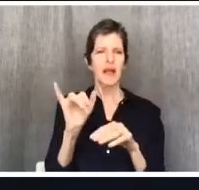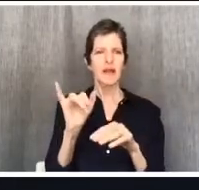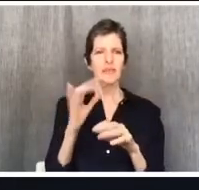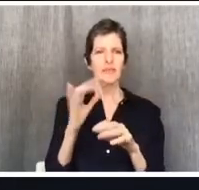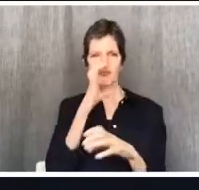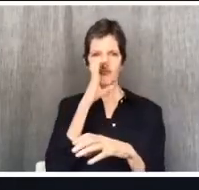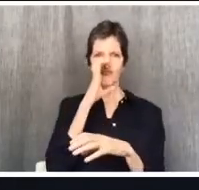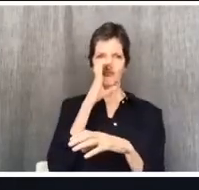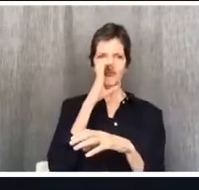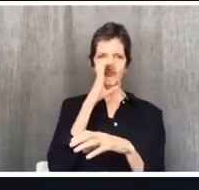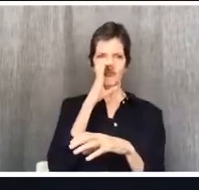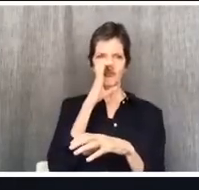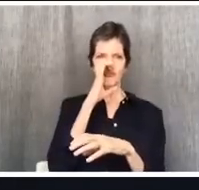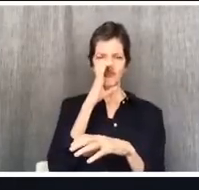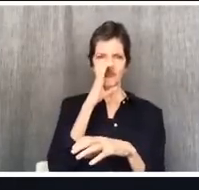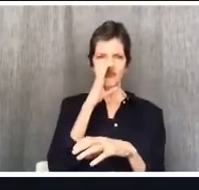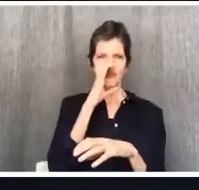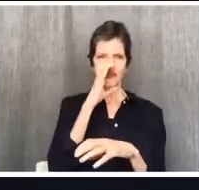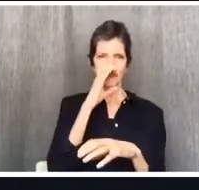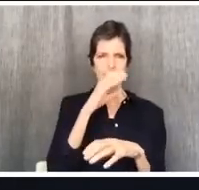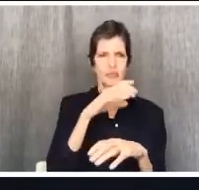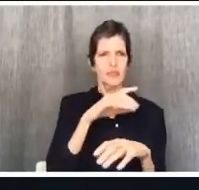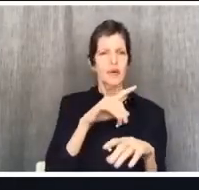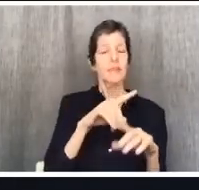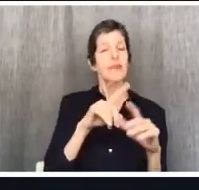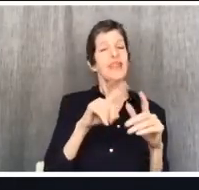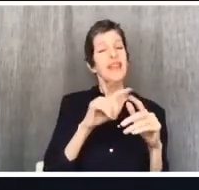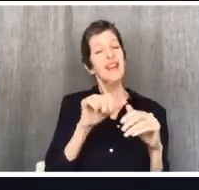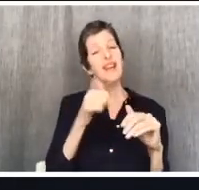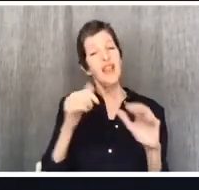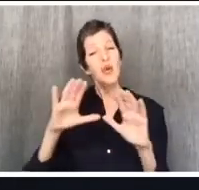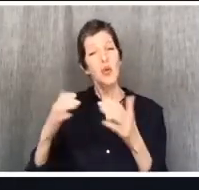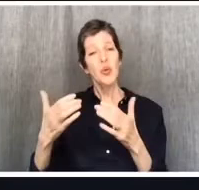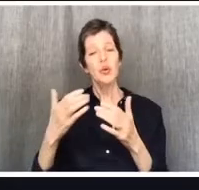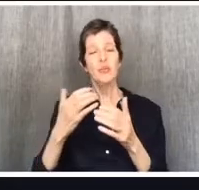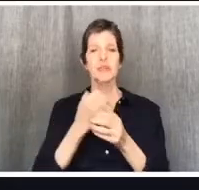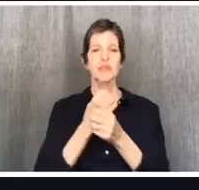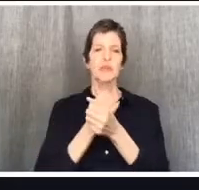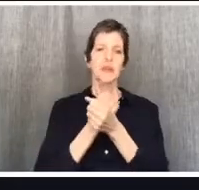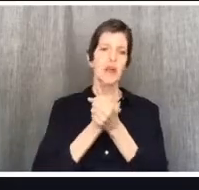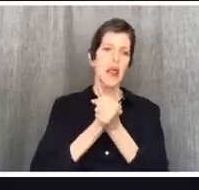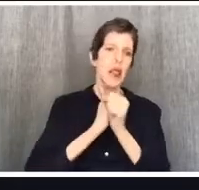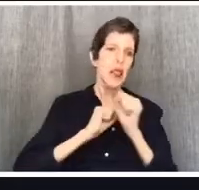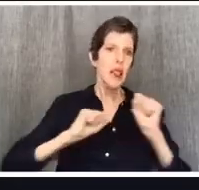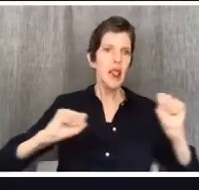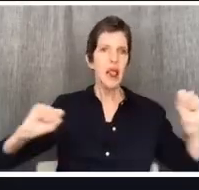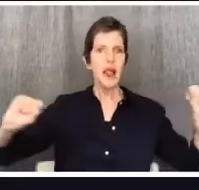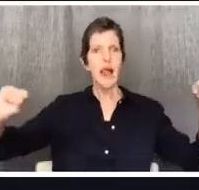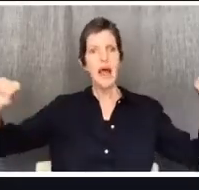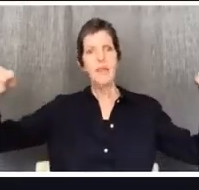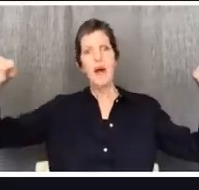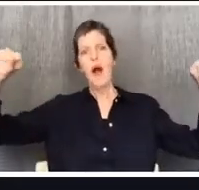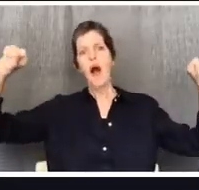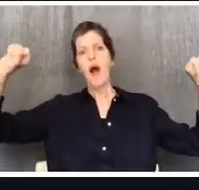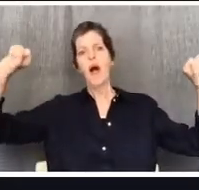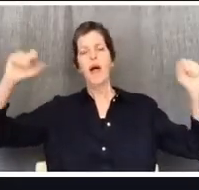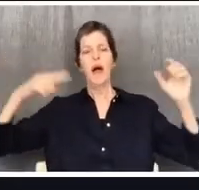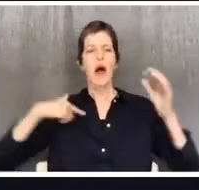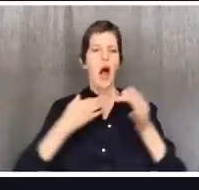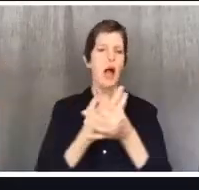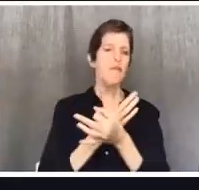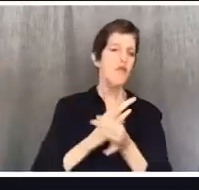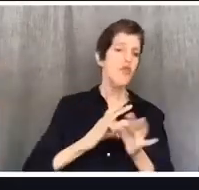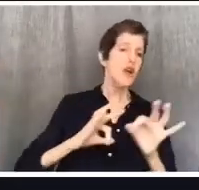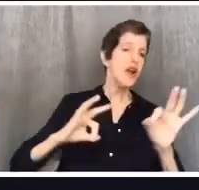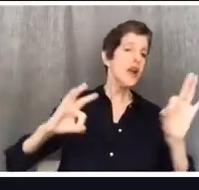The second sort of person is the libertine. This is someone who maximizes the freedom that they have